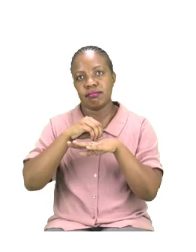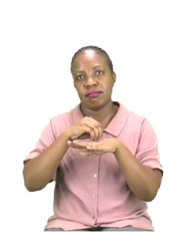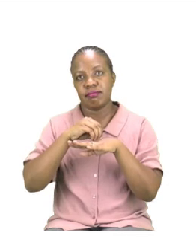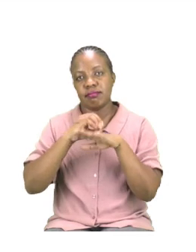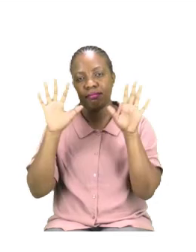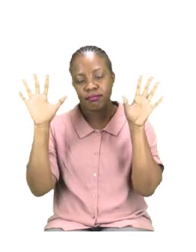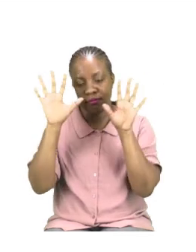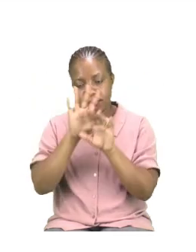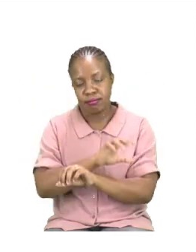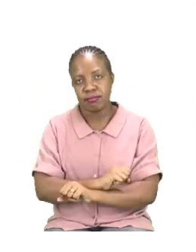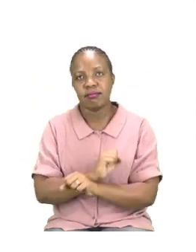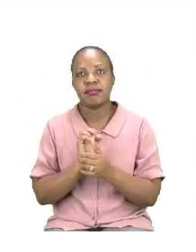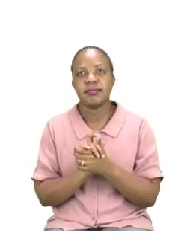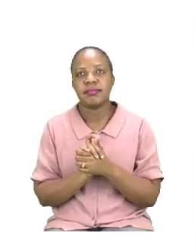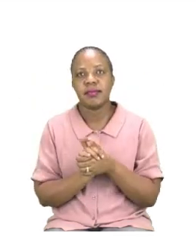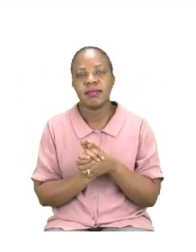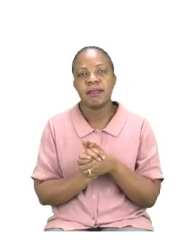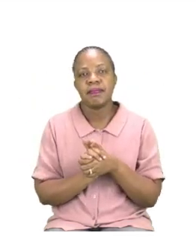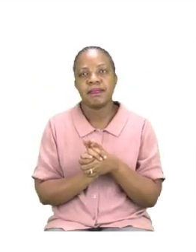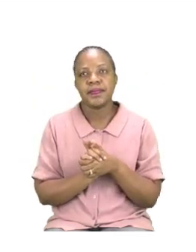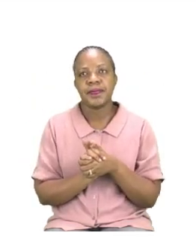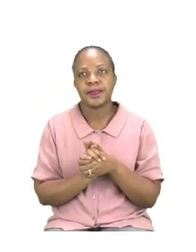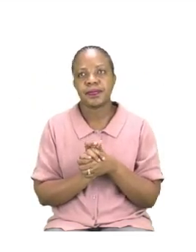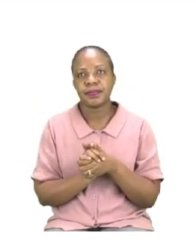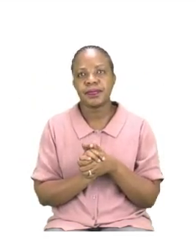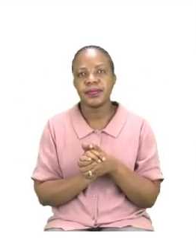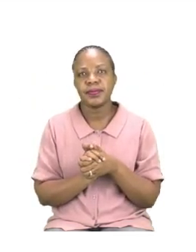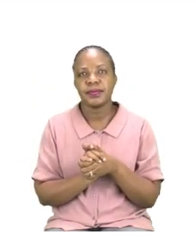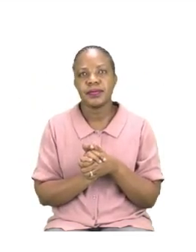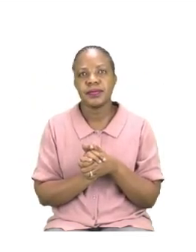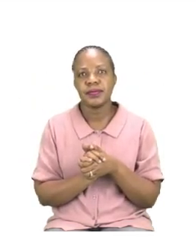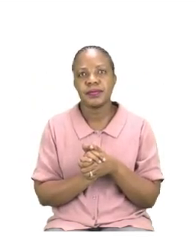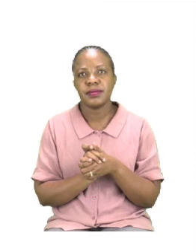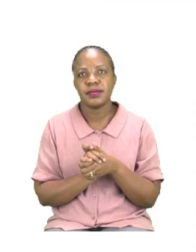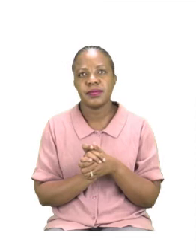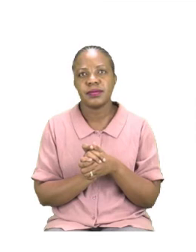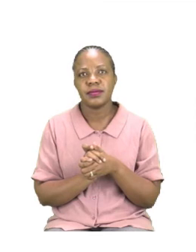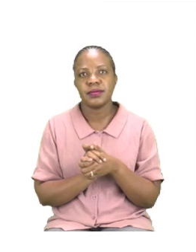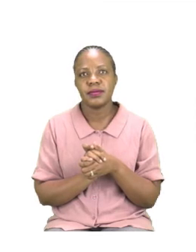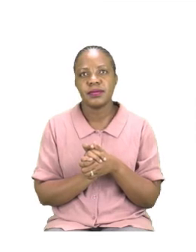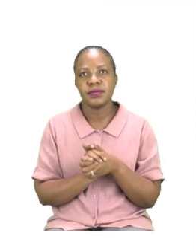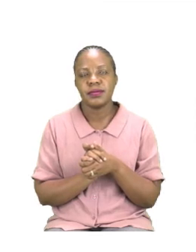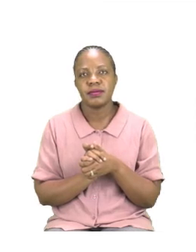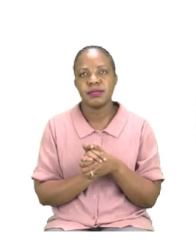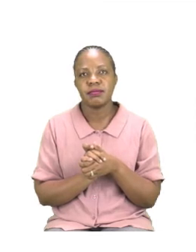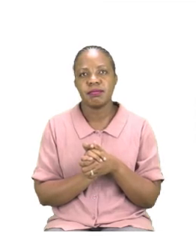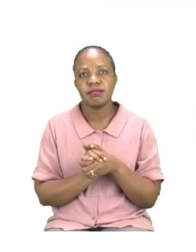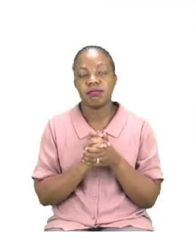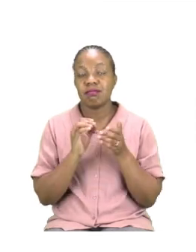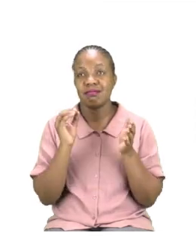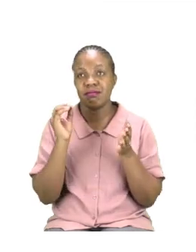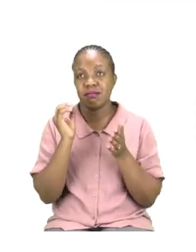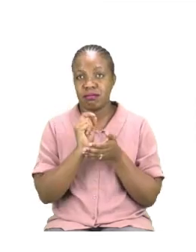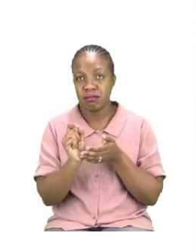at night. Let us put one of the words that we have already completed. Is it